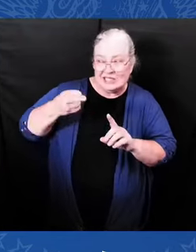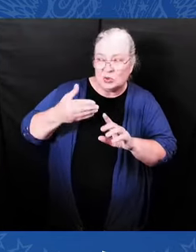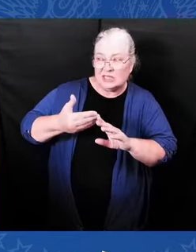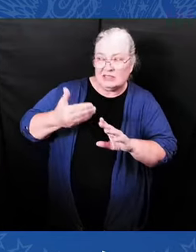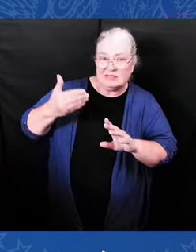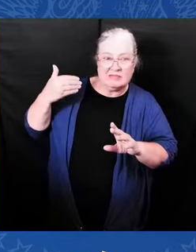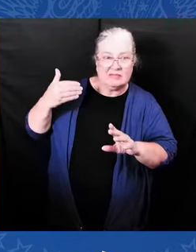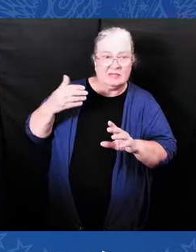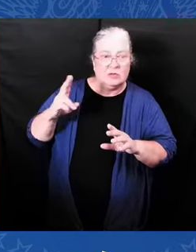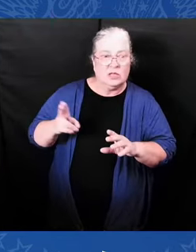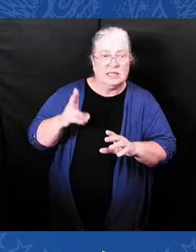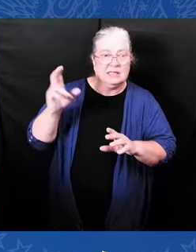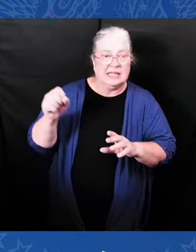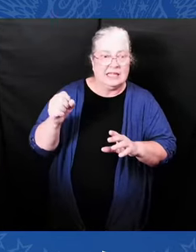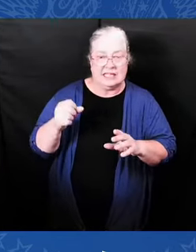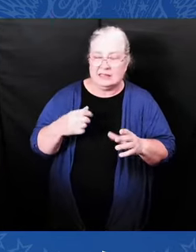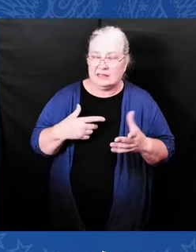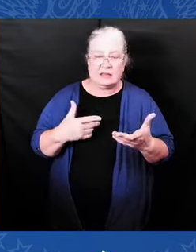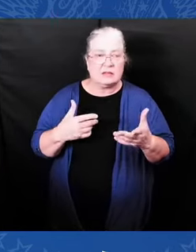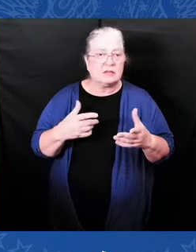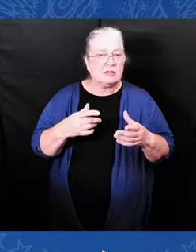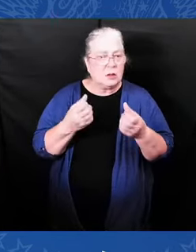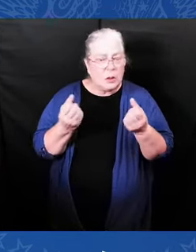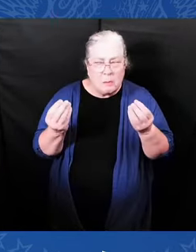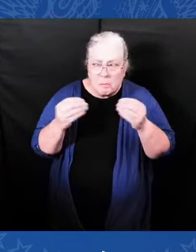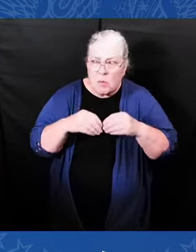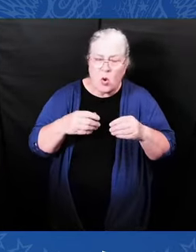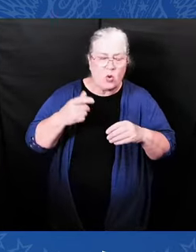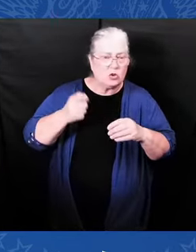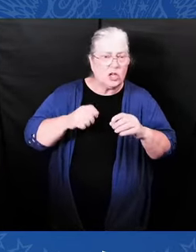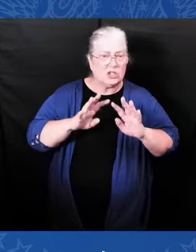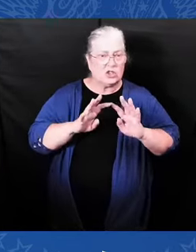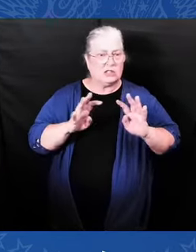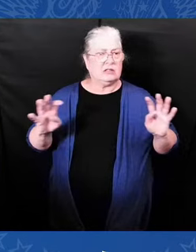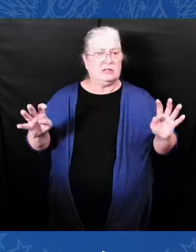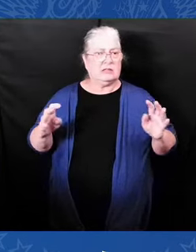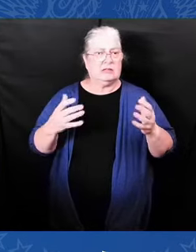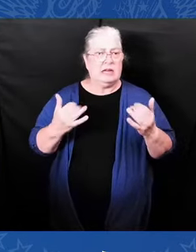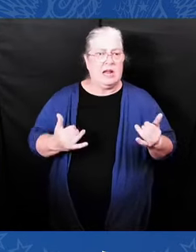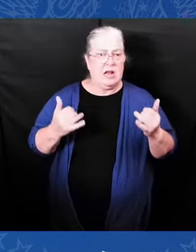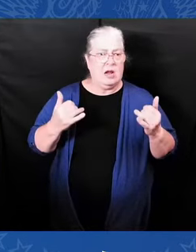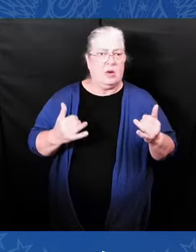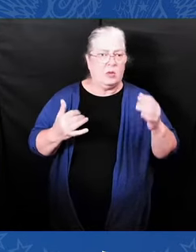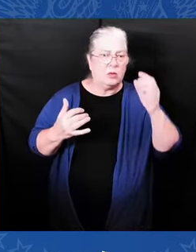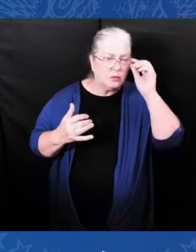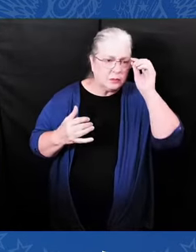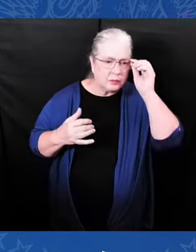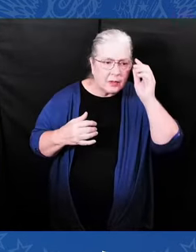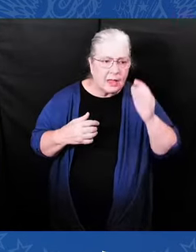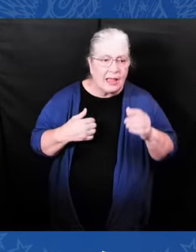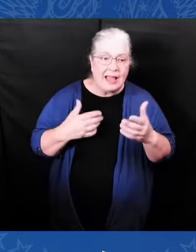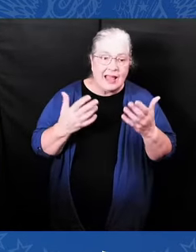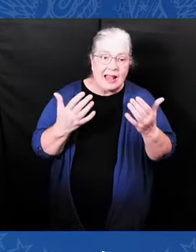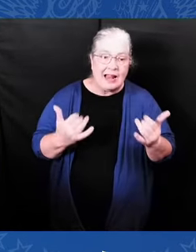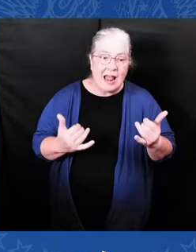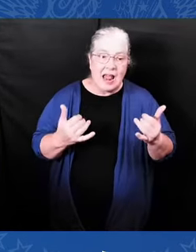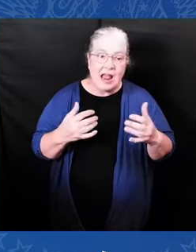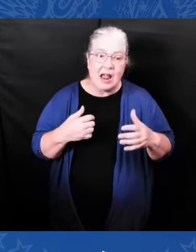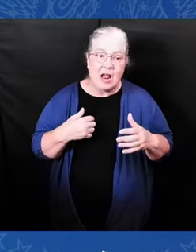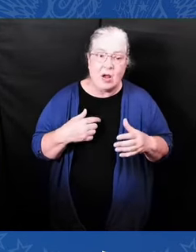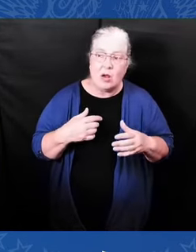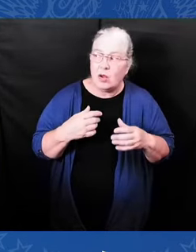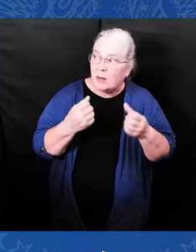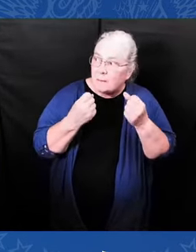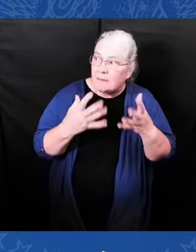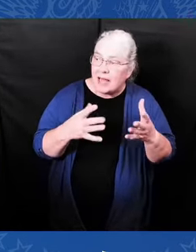a year at Ford College. It matters when more than 70 percent of Black undergraduate borrowers are Pell Grant